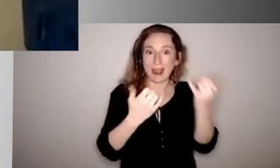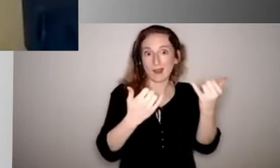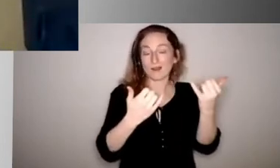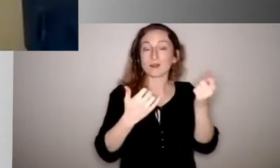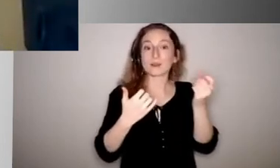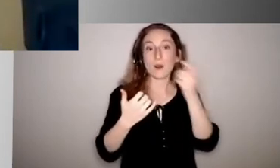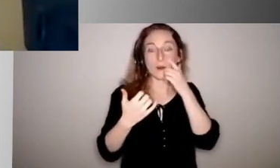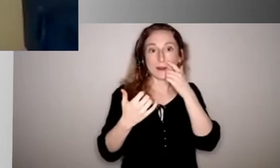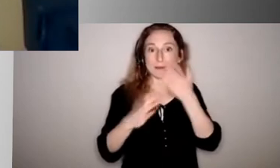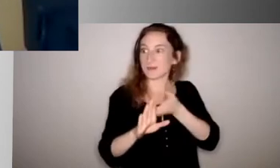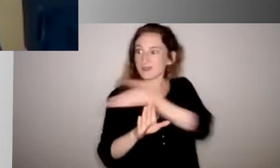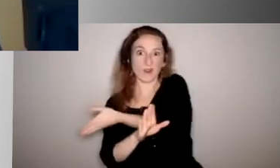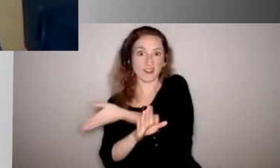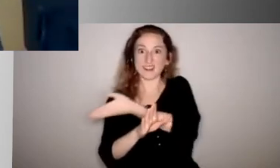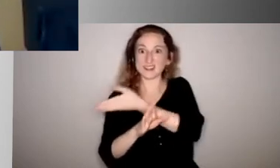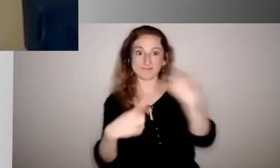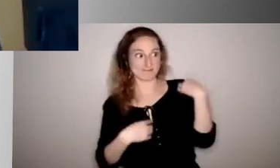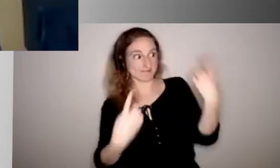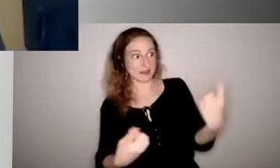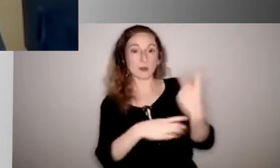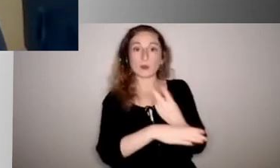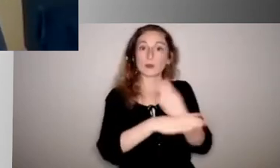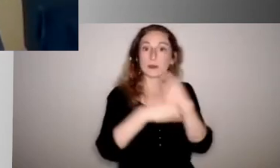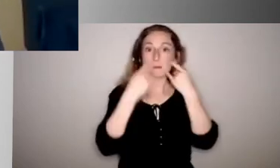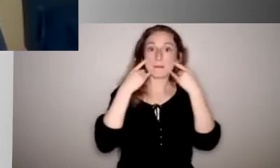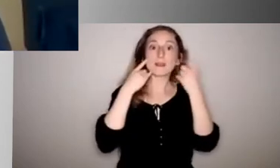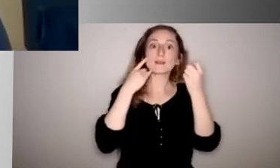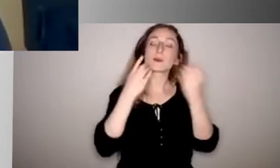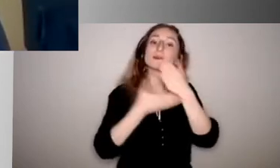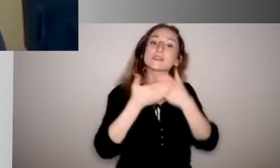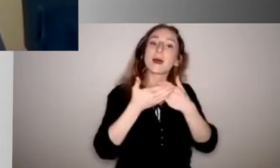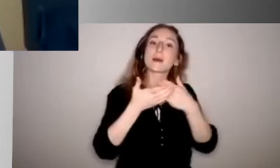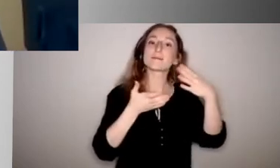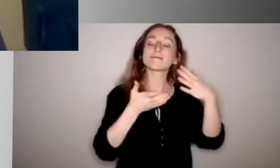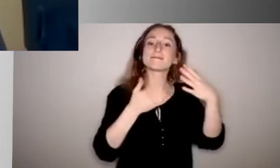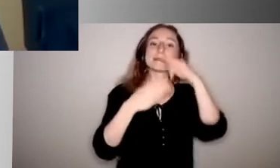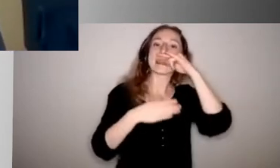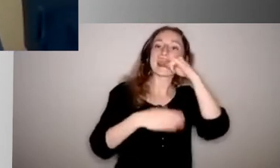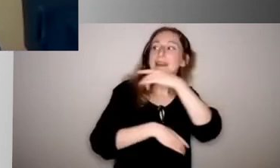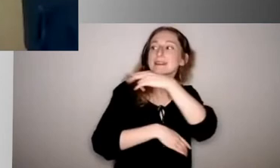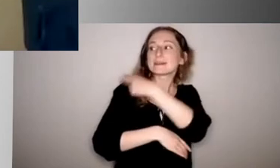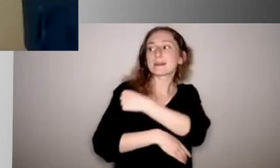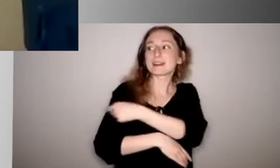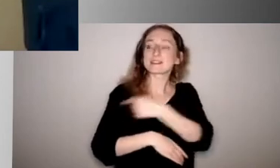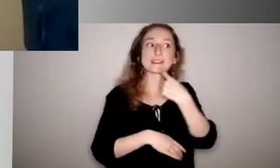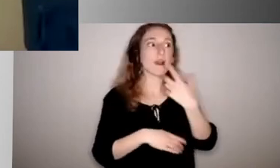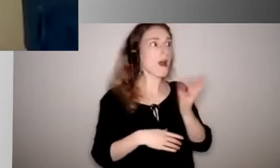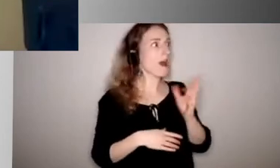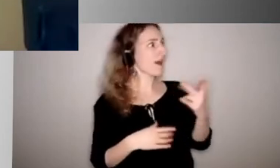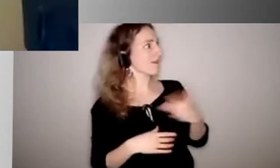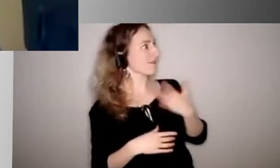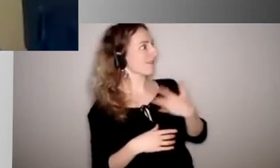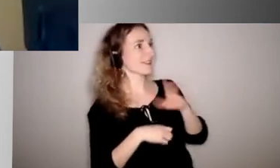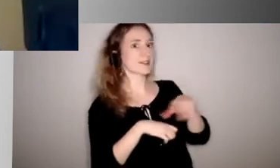some of our patients have been sharing that they feel normal now, right? Because when they are in the community or when they would be going back to school,